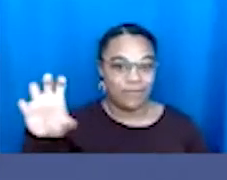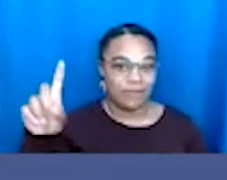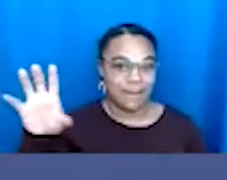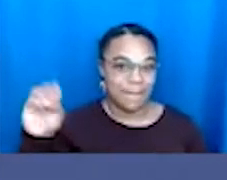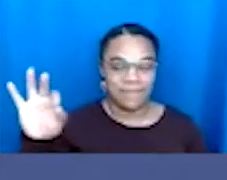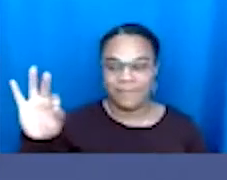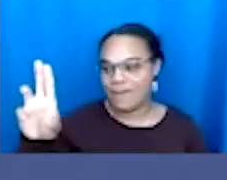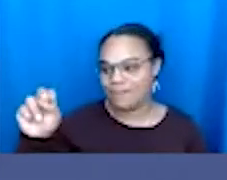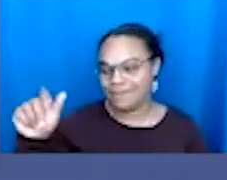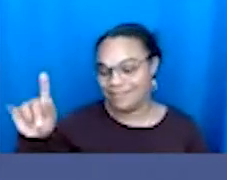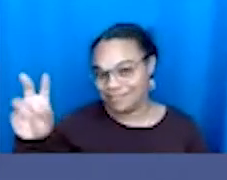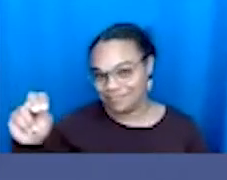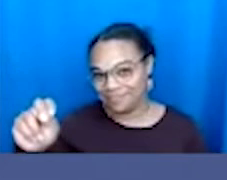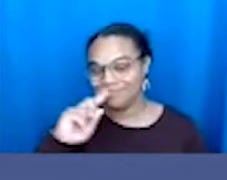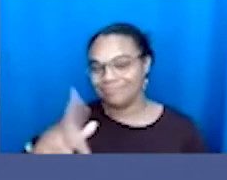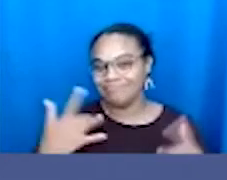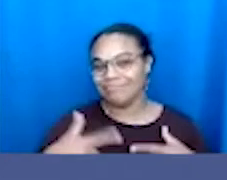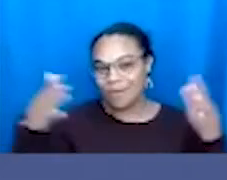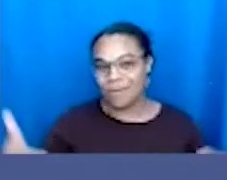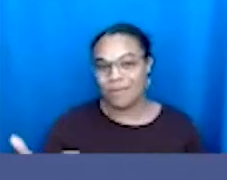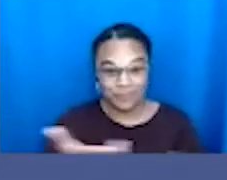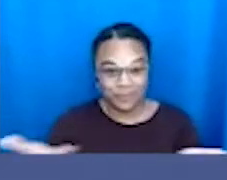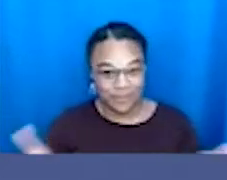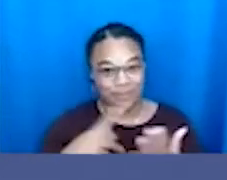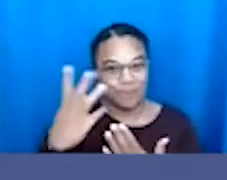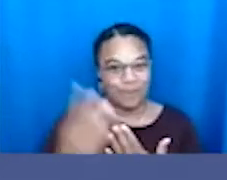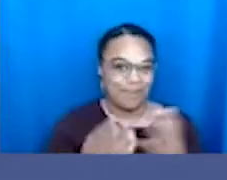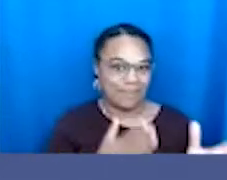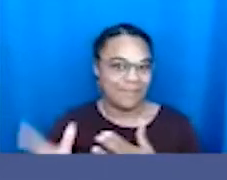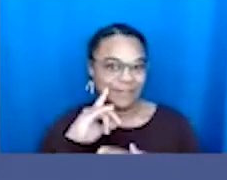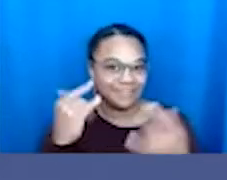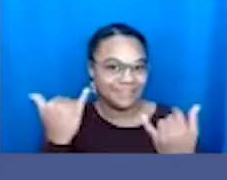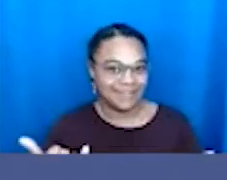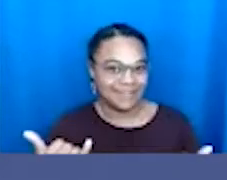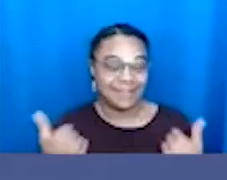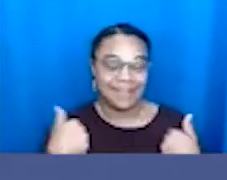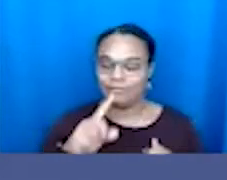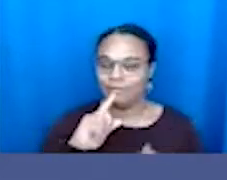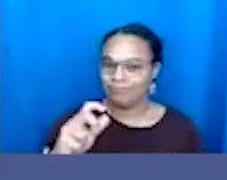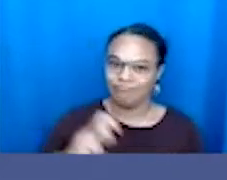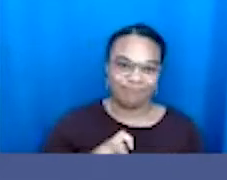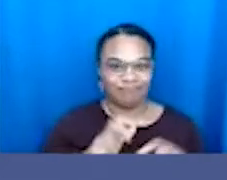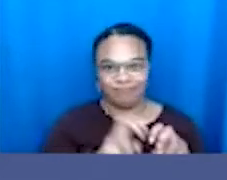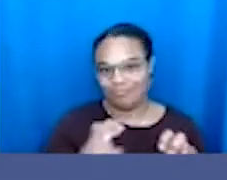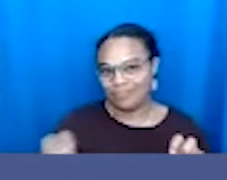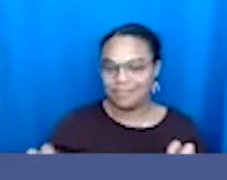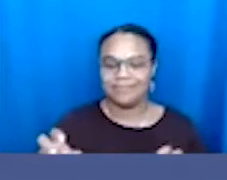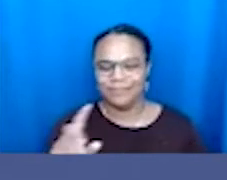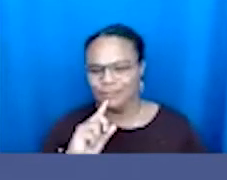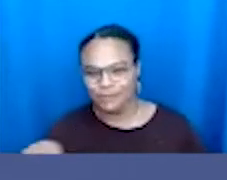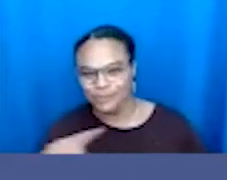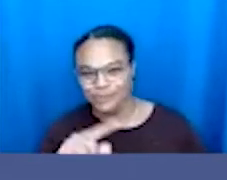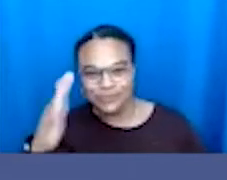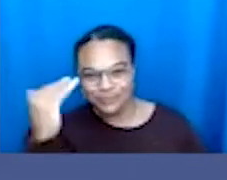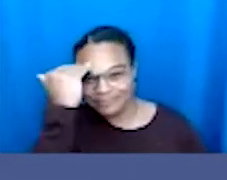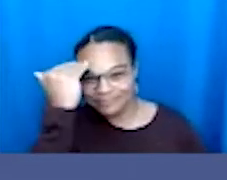thrilled to welcome you to this program that we have planned for today. We have an all star lineup, as I'm sure you're aware, and we're